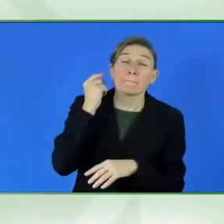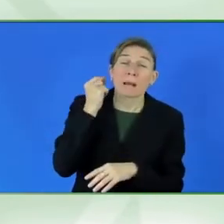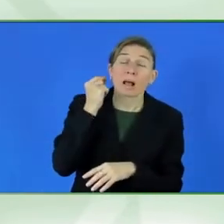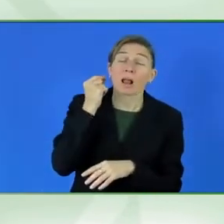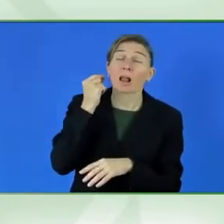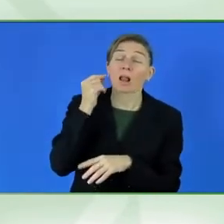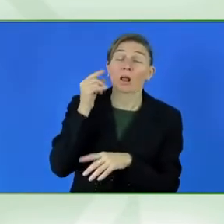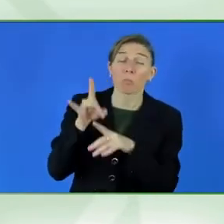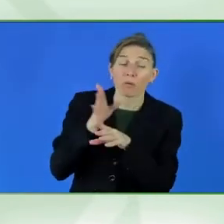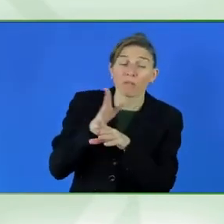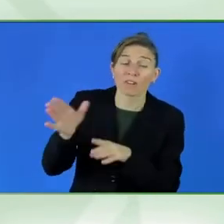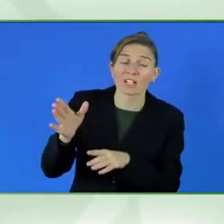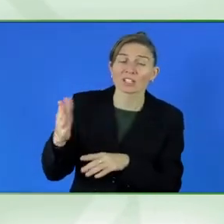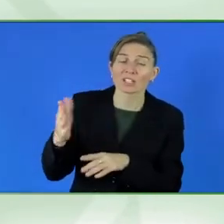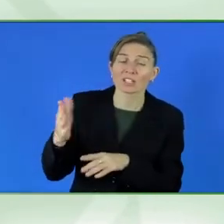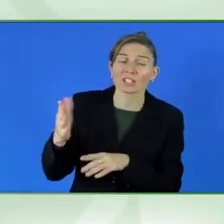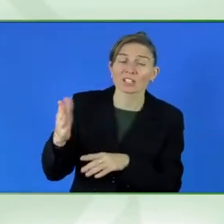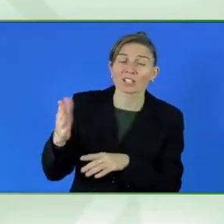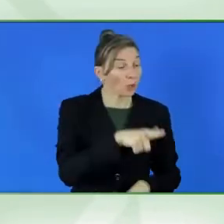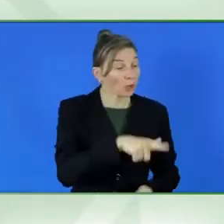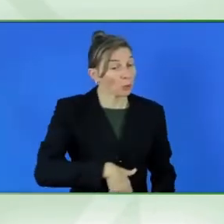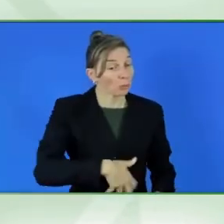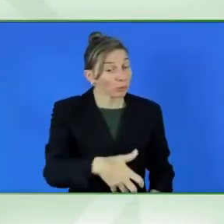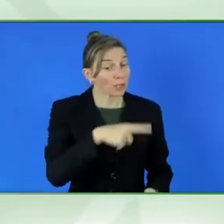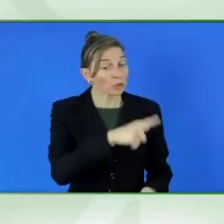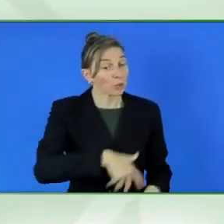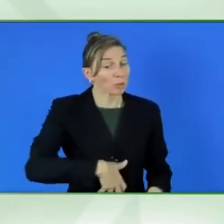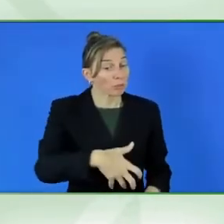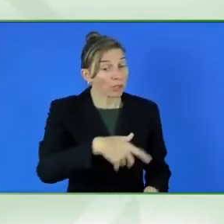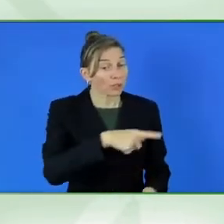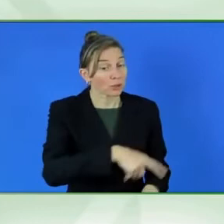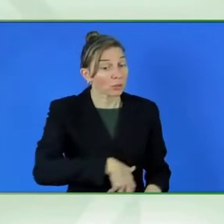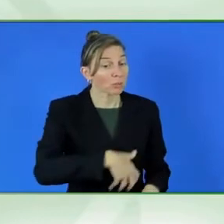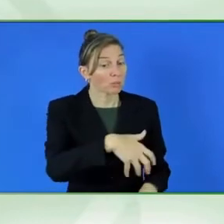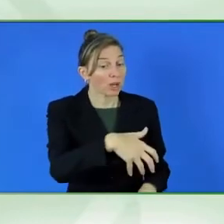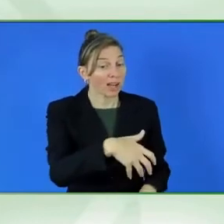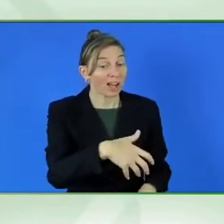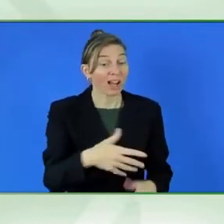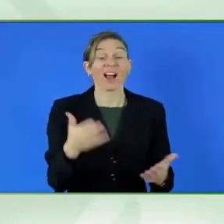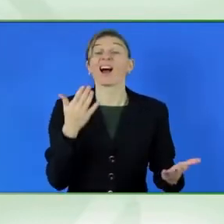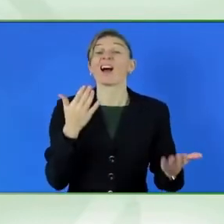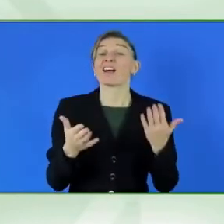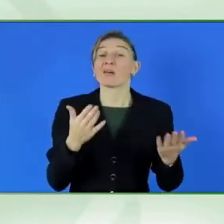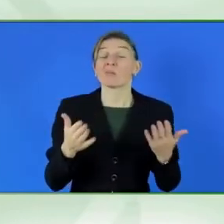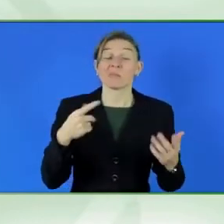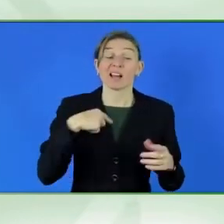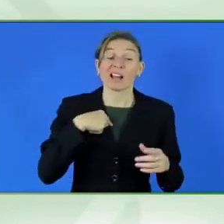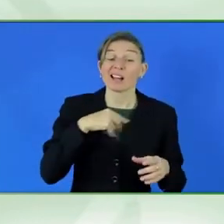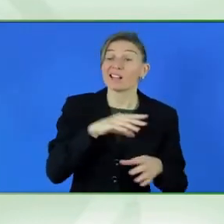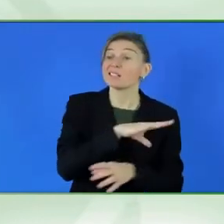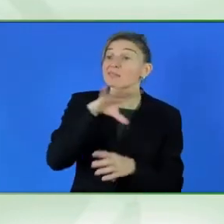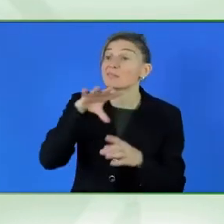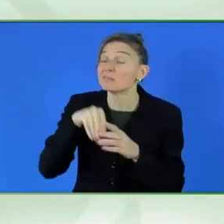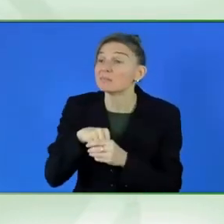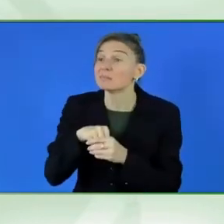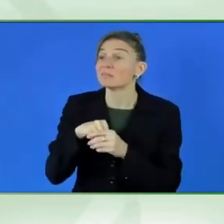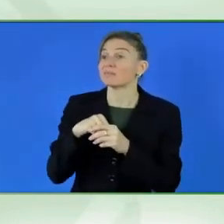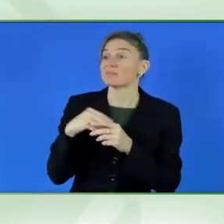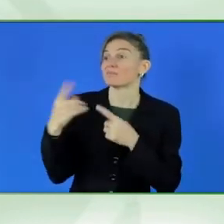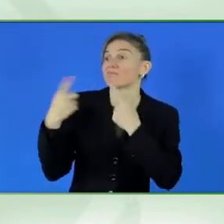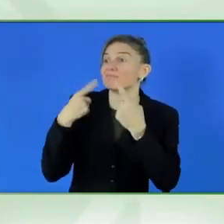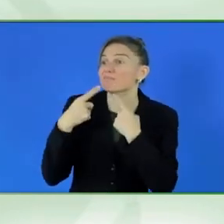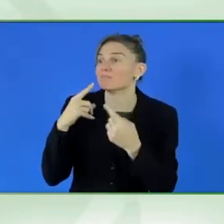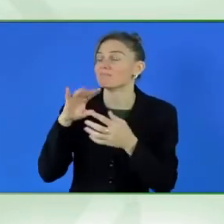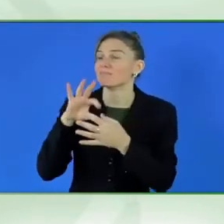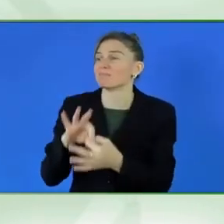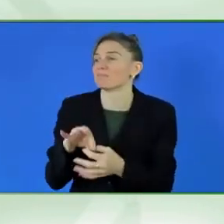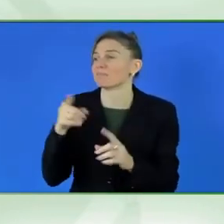job, than the amount of times I've ever been included in conversations about sex, dating, marriage, relationships